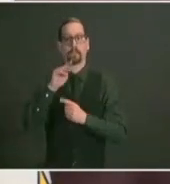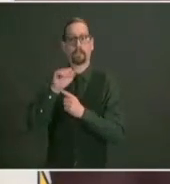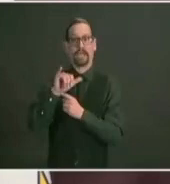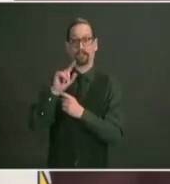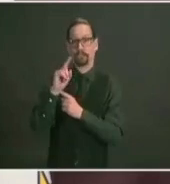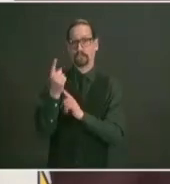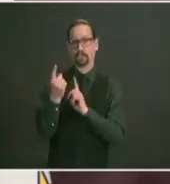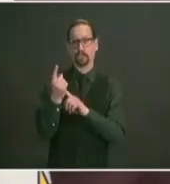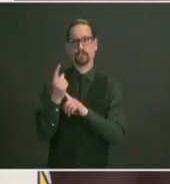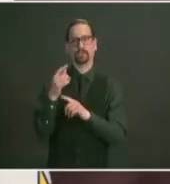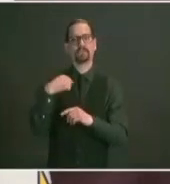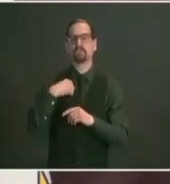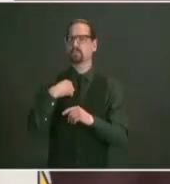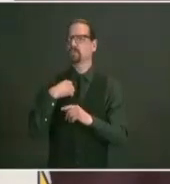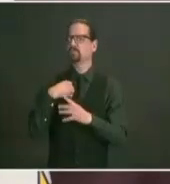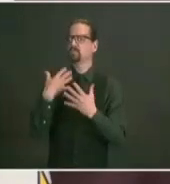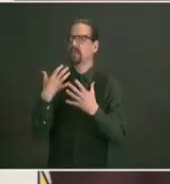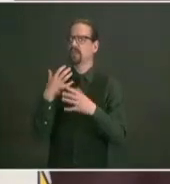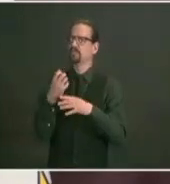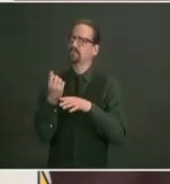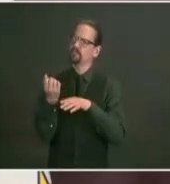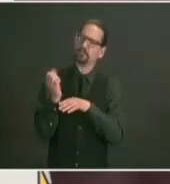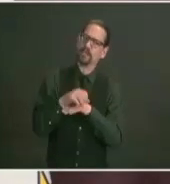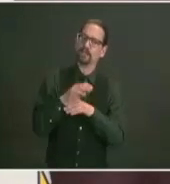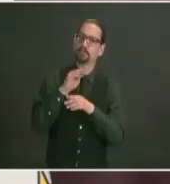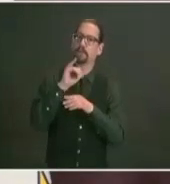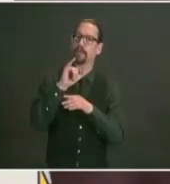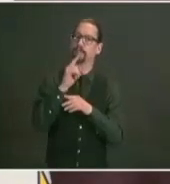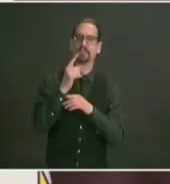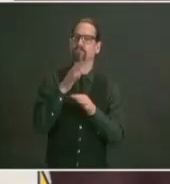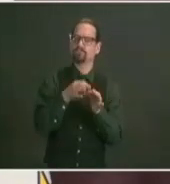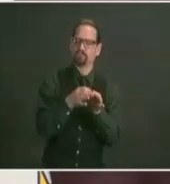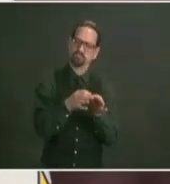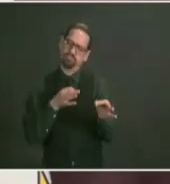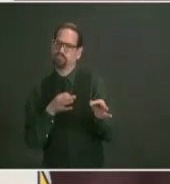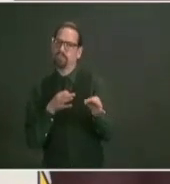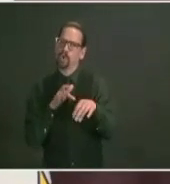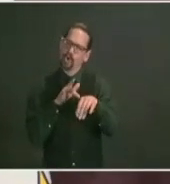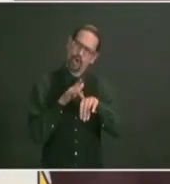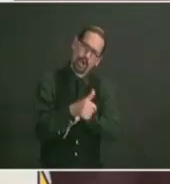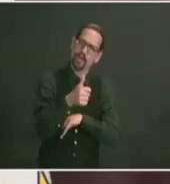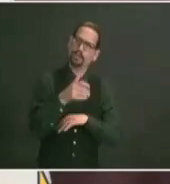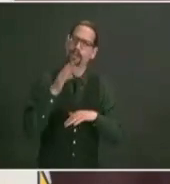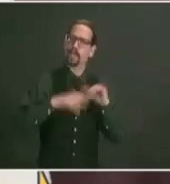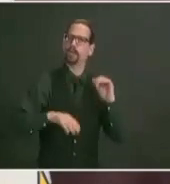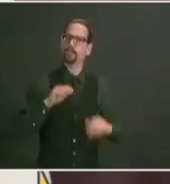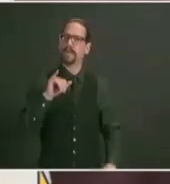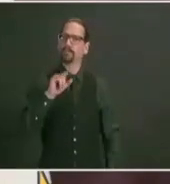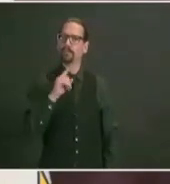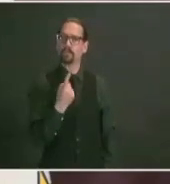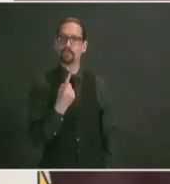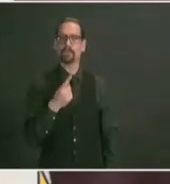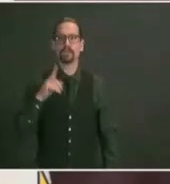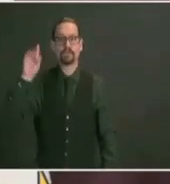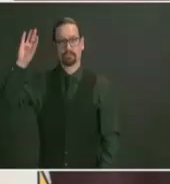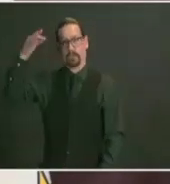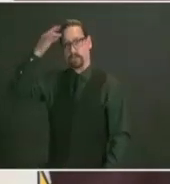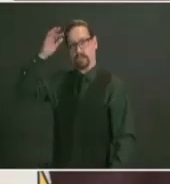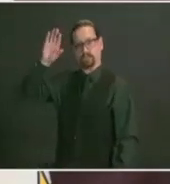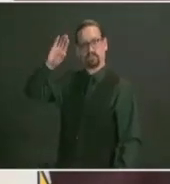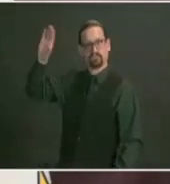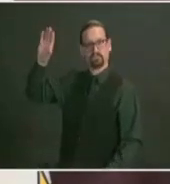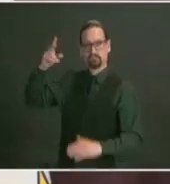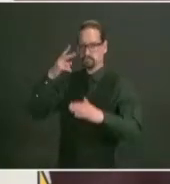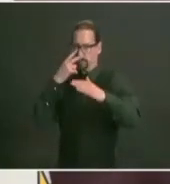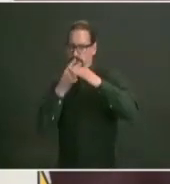the projections we're getting from the federal government and what we have already built out we actually believe that we can open eligibility